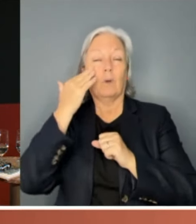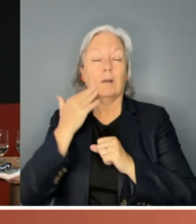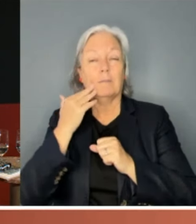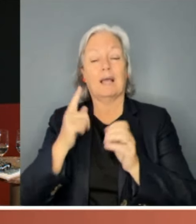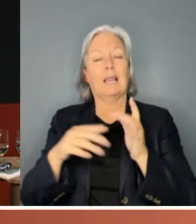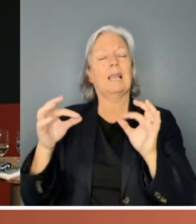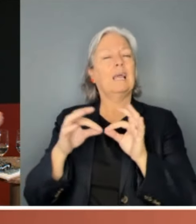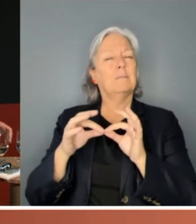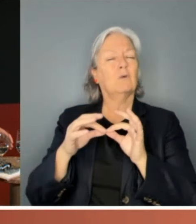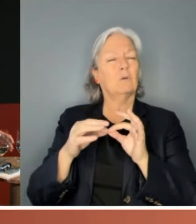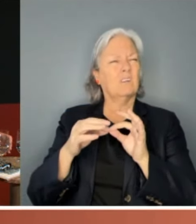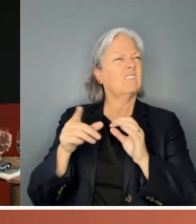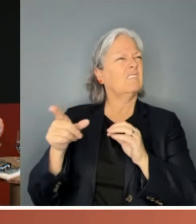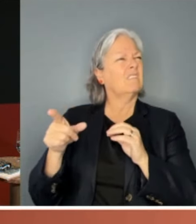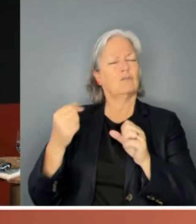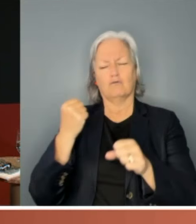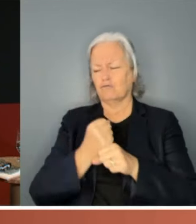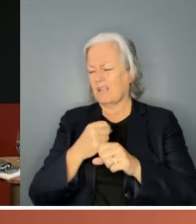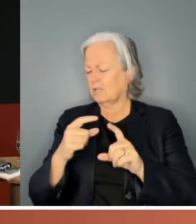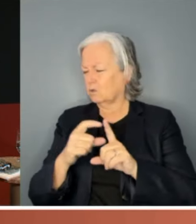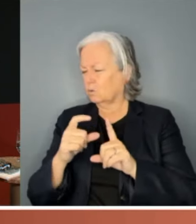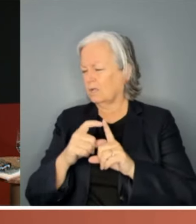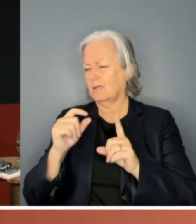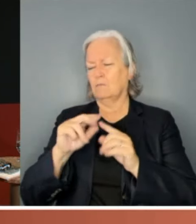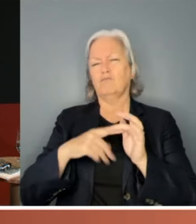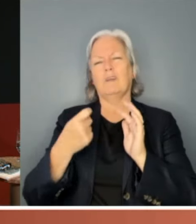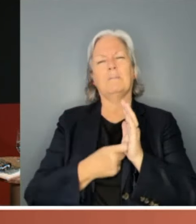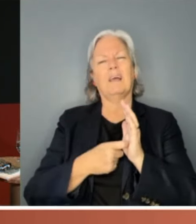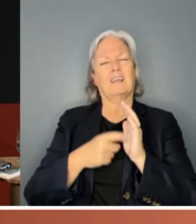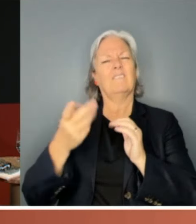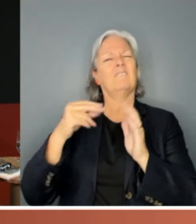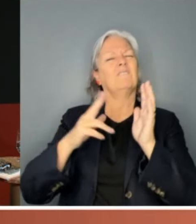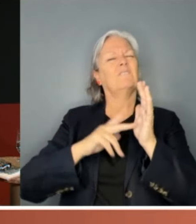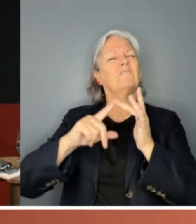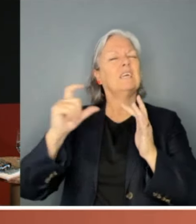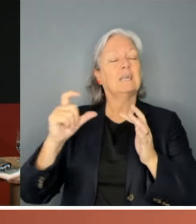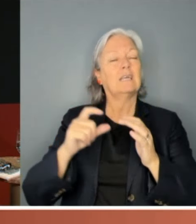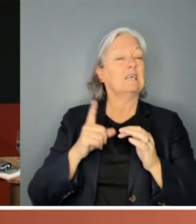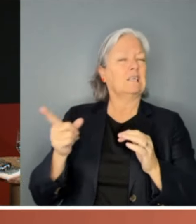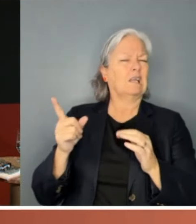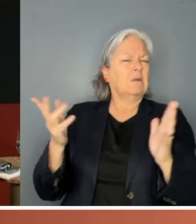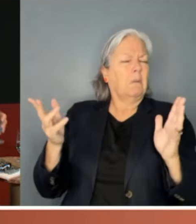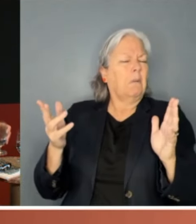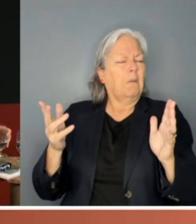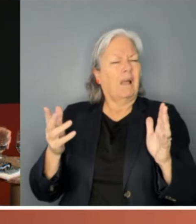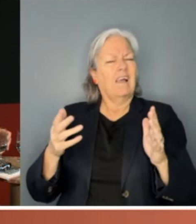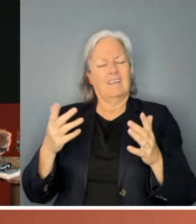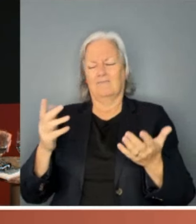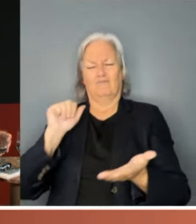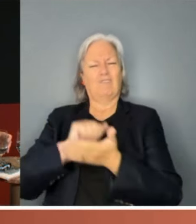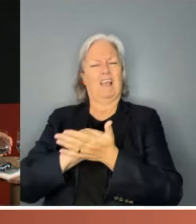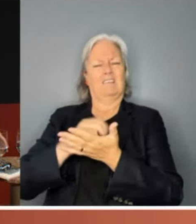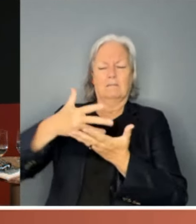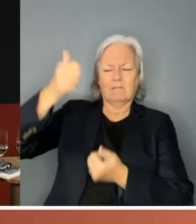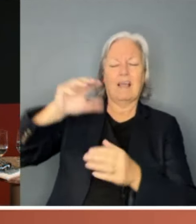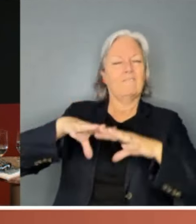She was the, I think, the granddaughter of Premier Dick Hamer from Victoria. So she's very well credentialed for that position as candidate